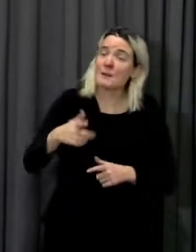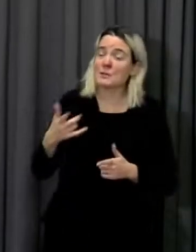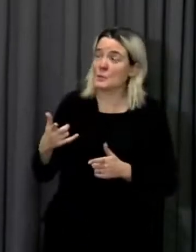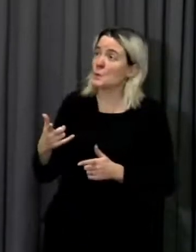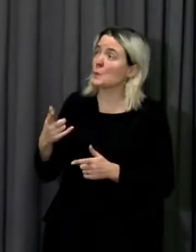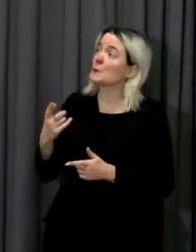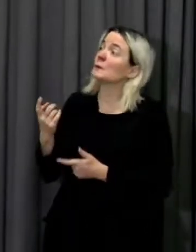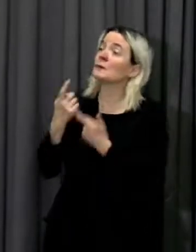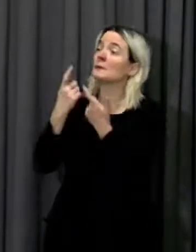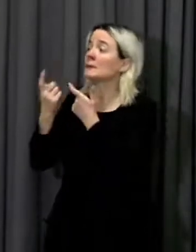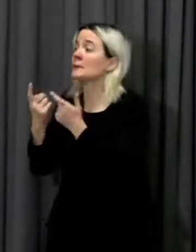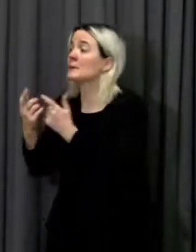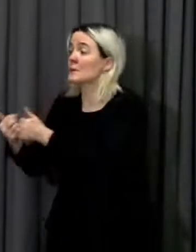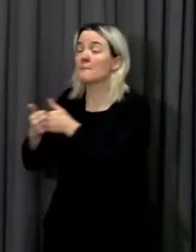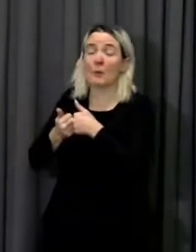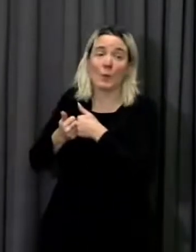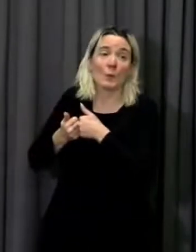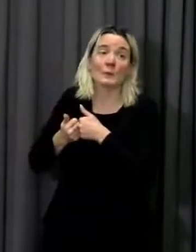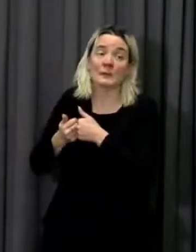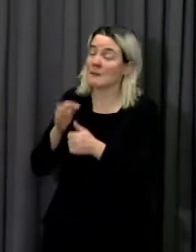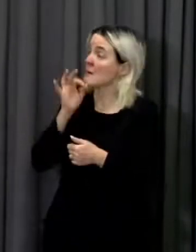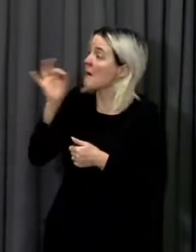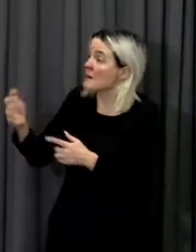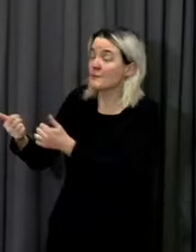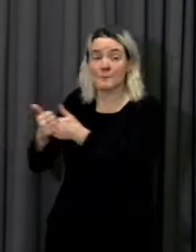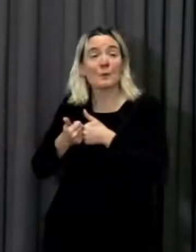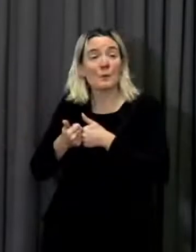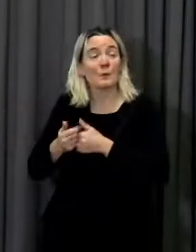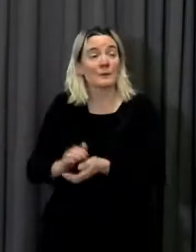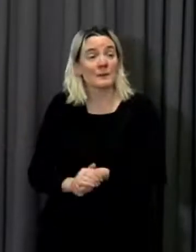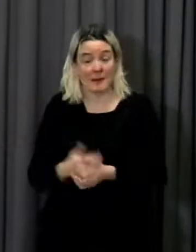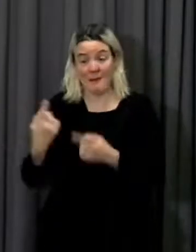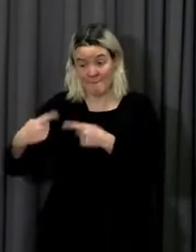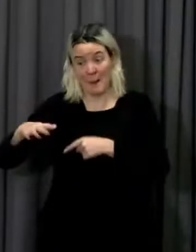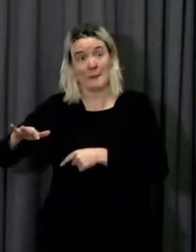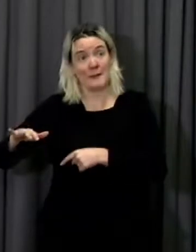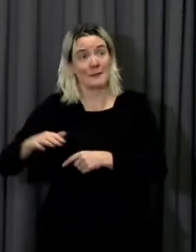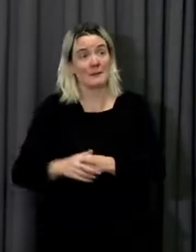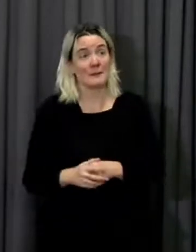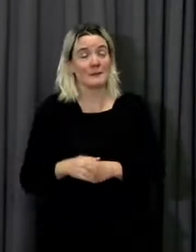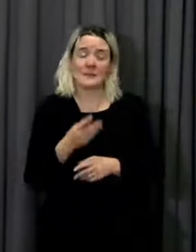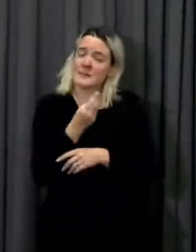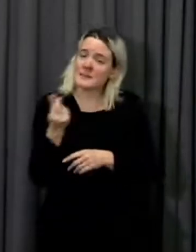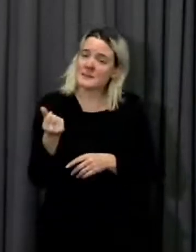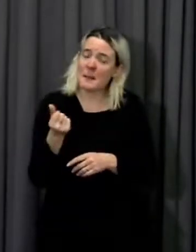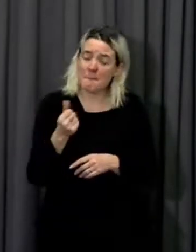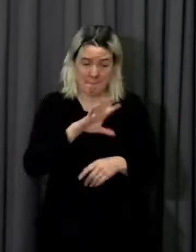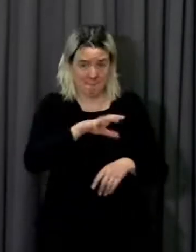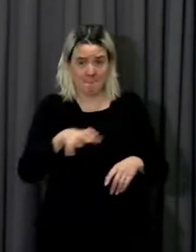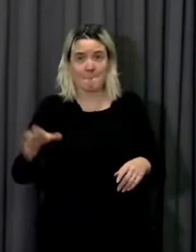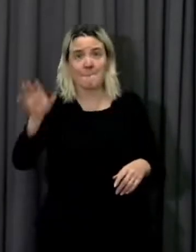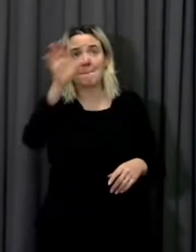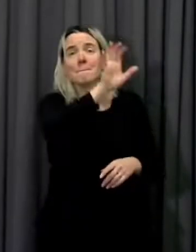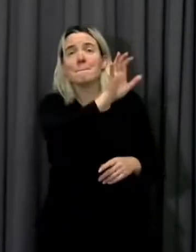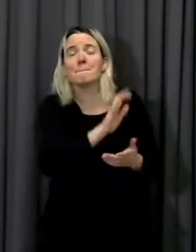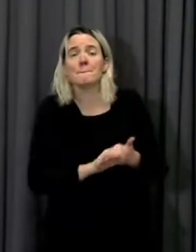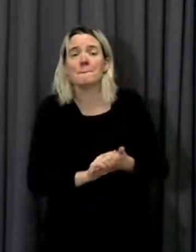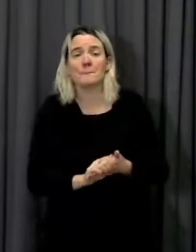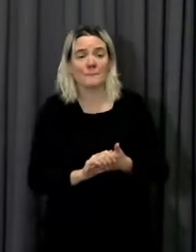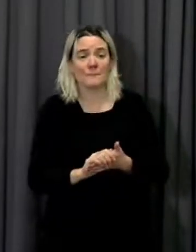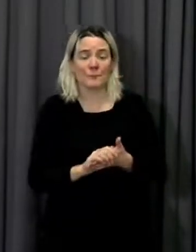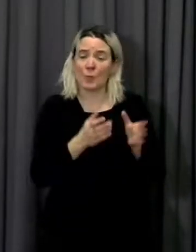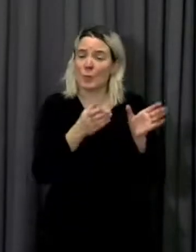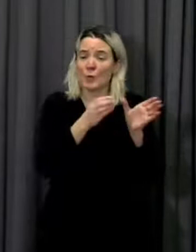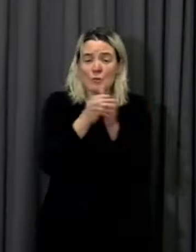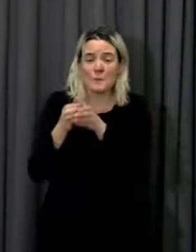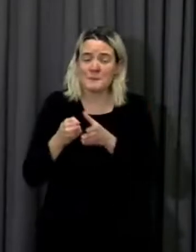it is available and people need to understand in particular some sections of society that perhaps are less likely